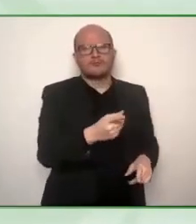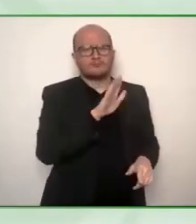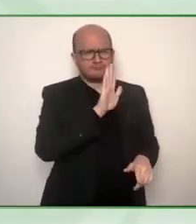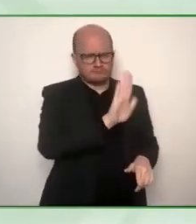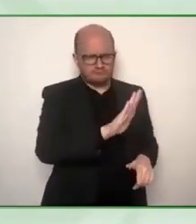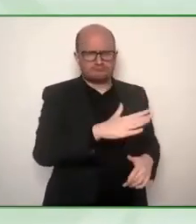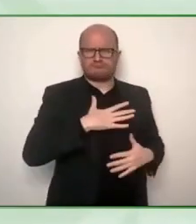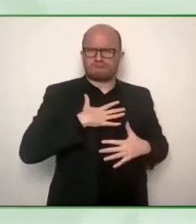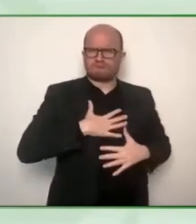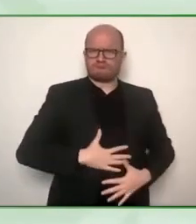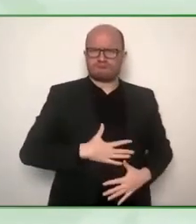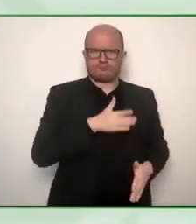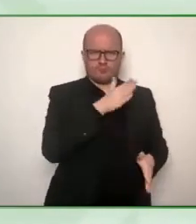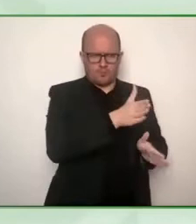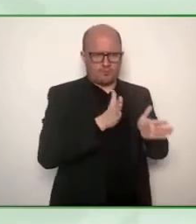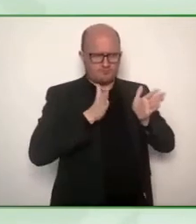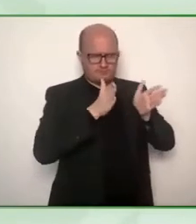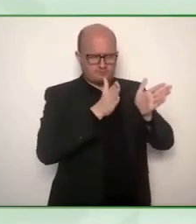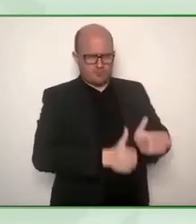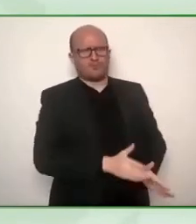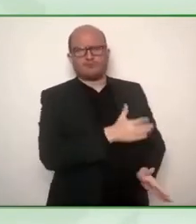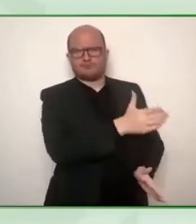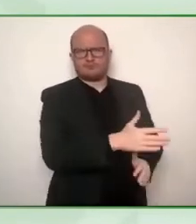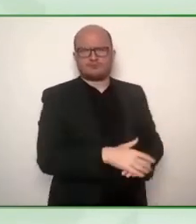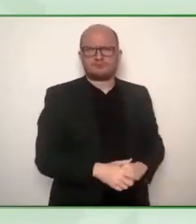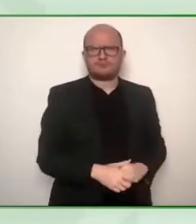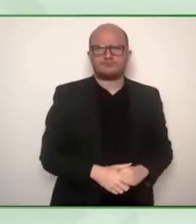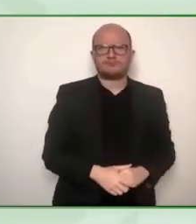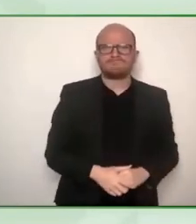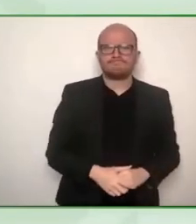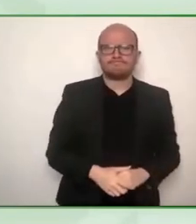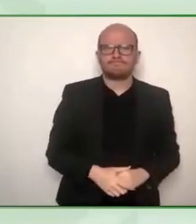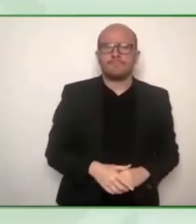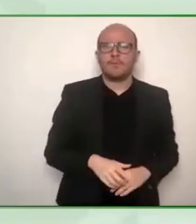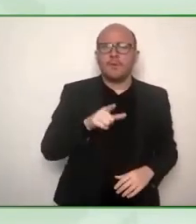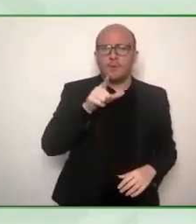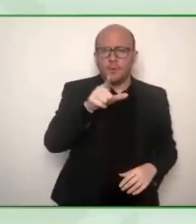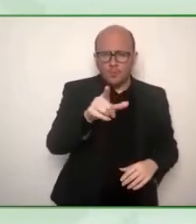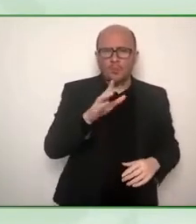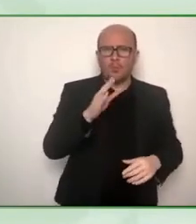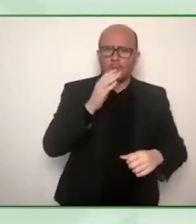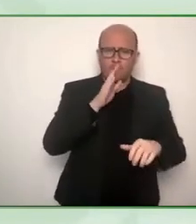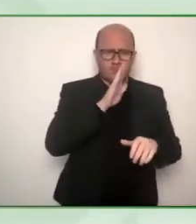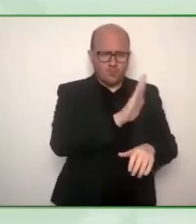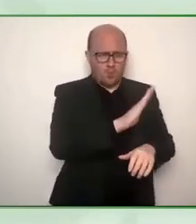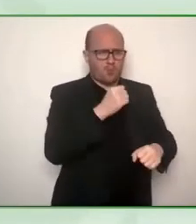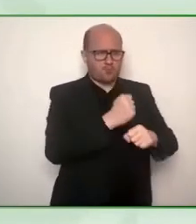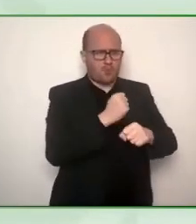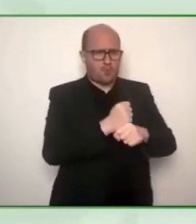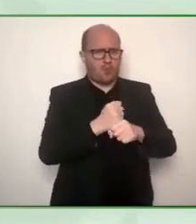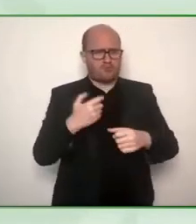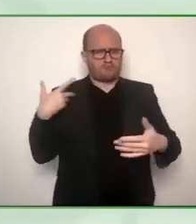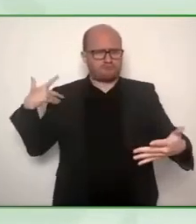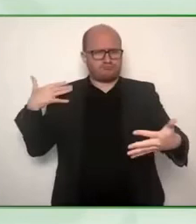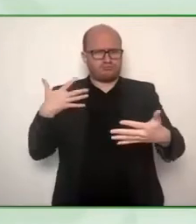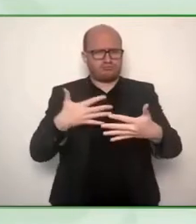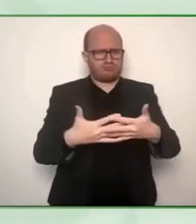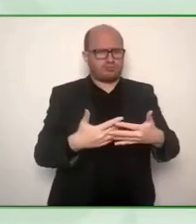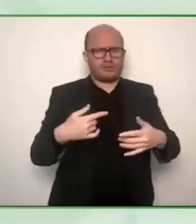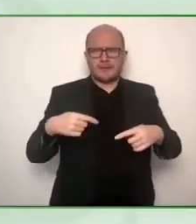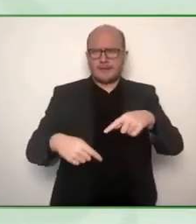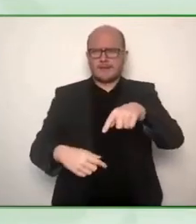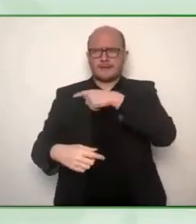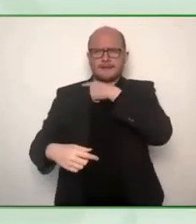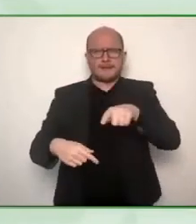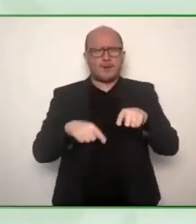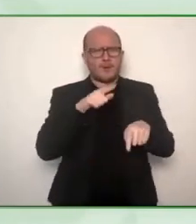which do you all of which are you most proud absolutely the most important thing I've been